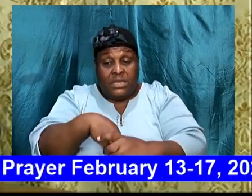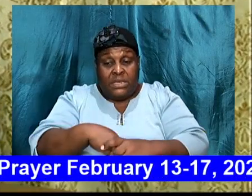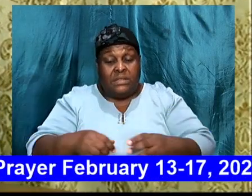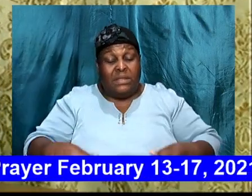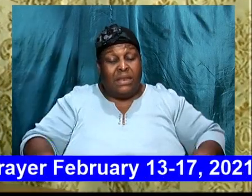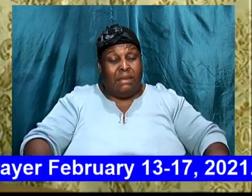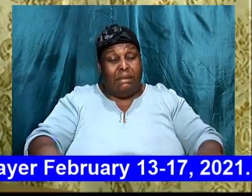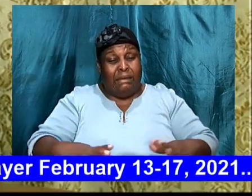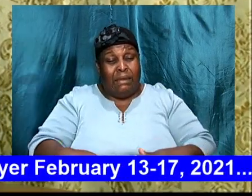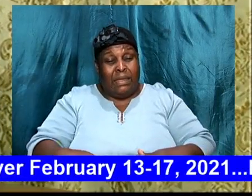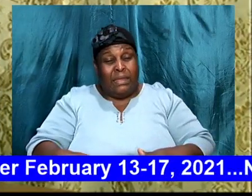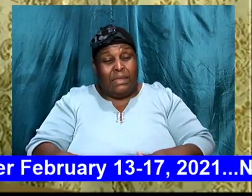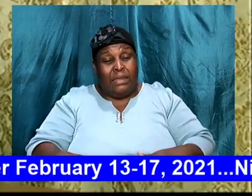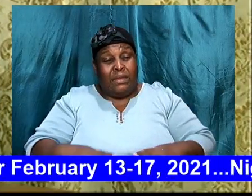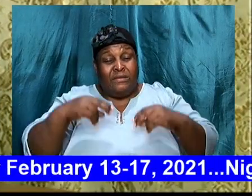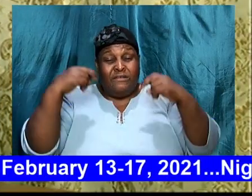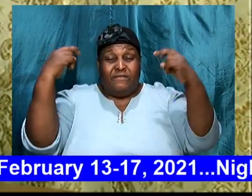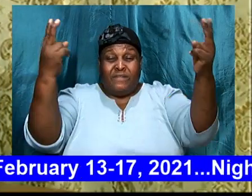overthrow the folks,